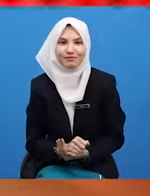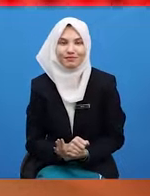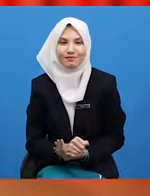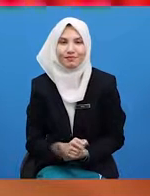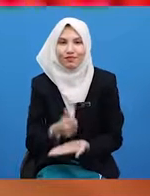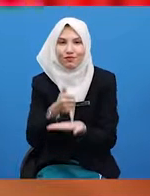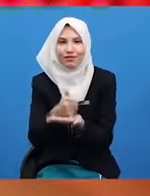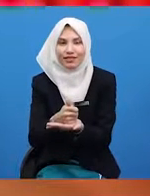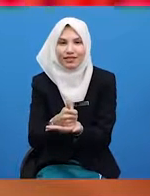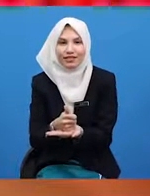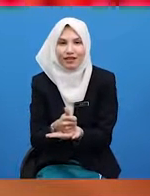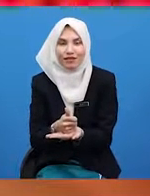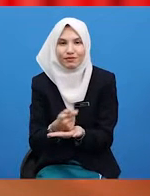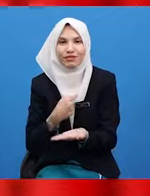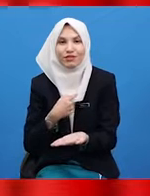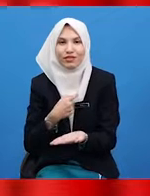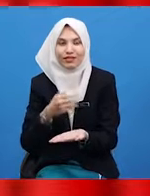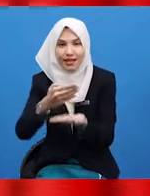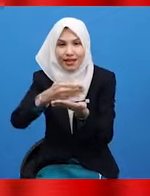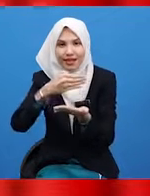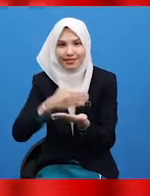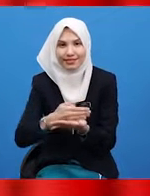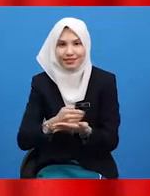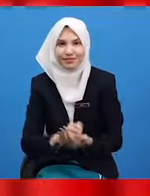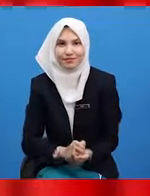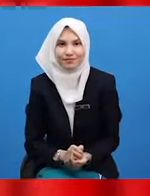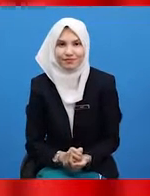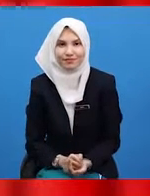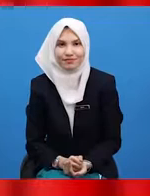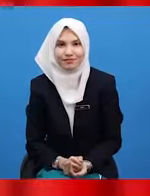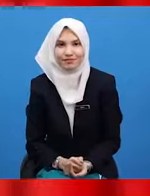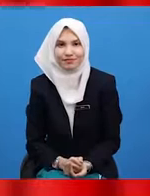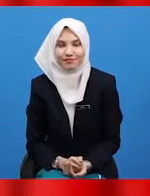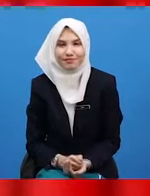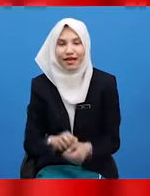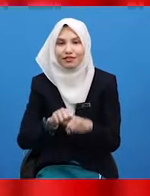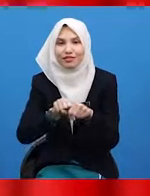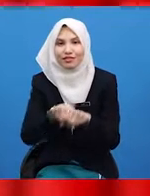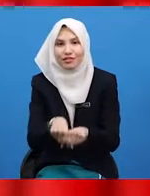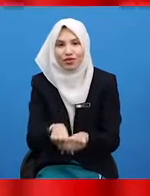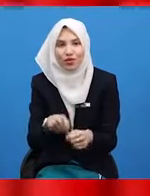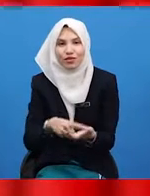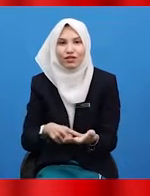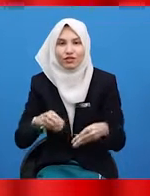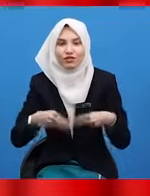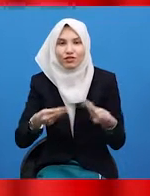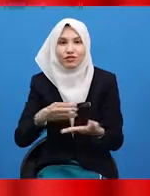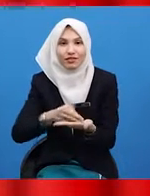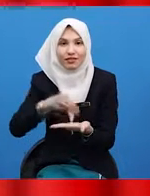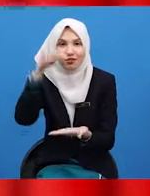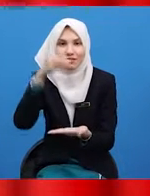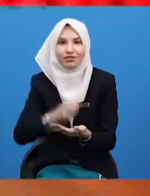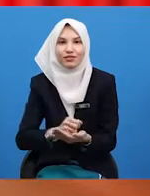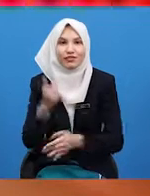to help me with today's lesson. My pleasure. So what are we going to learn today?